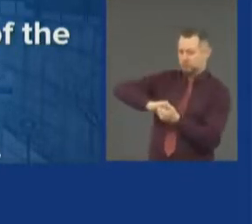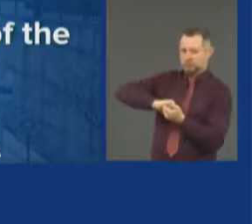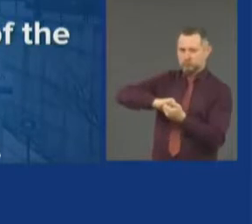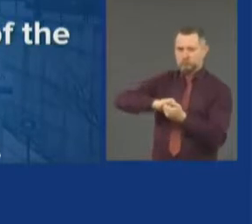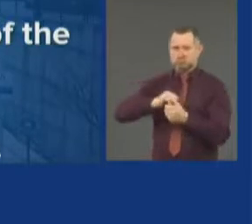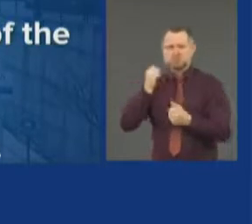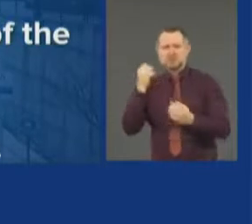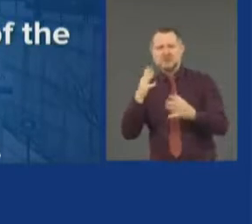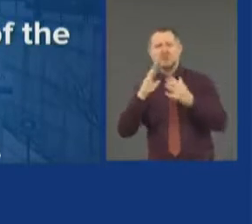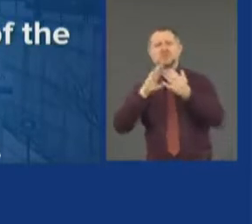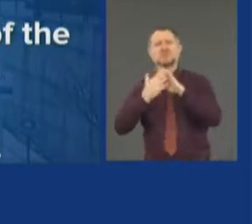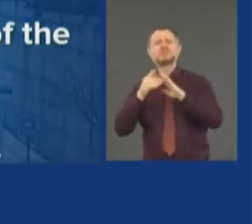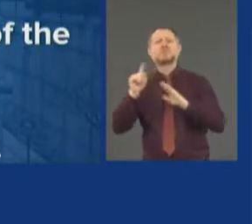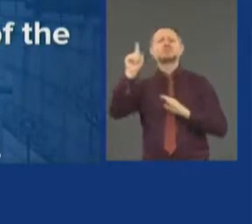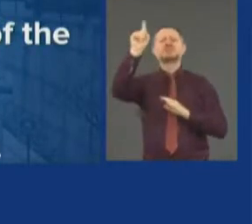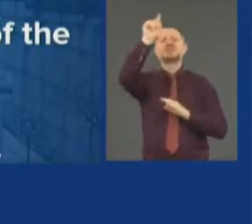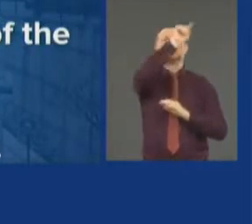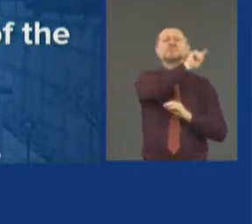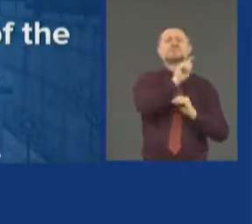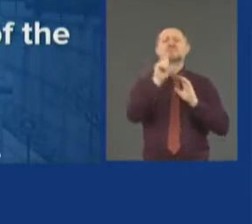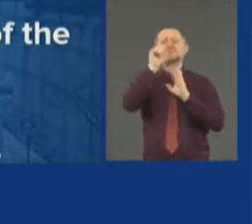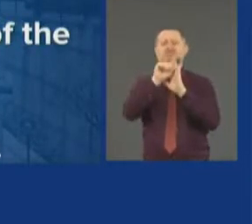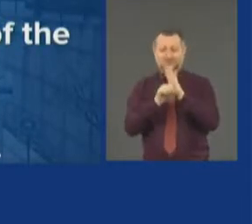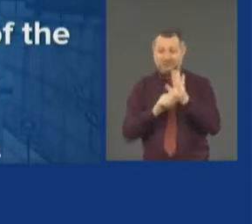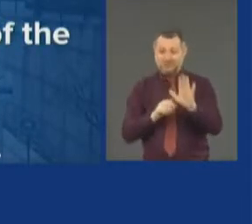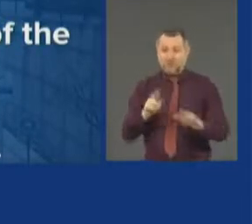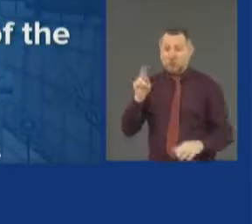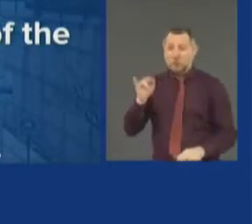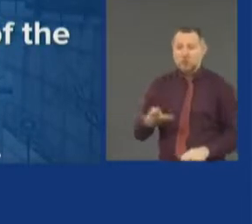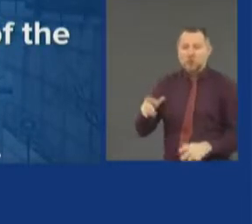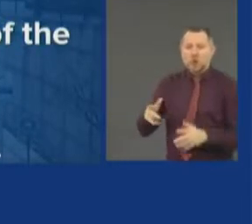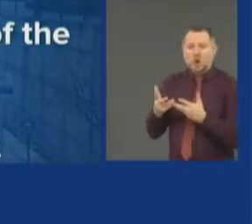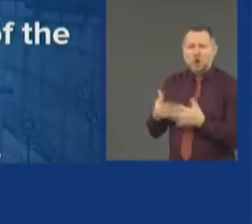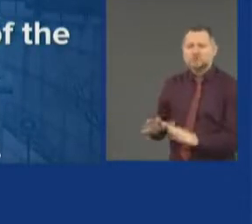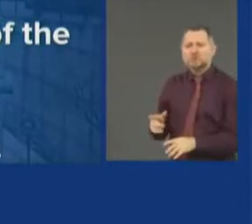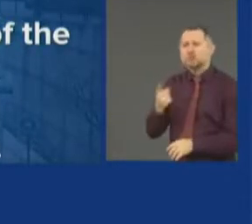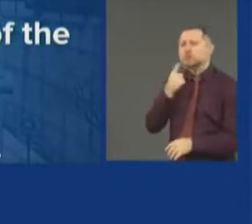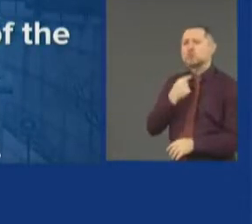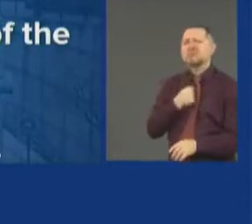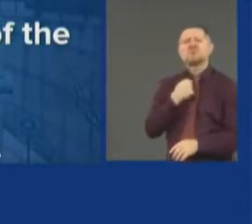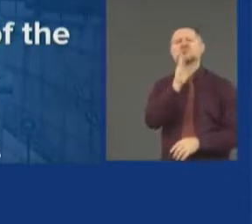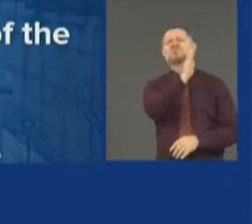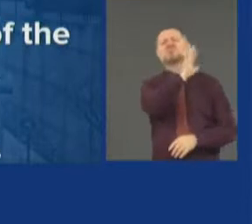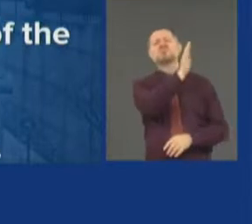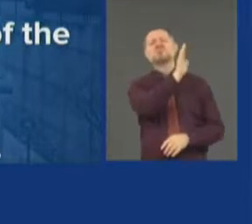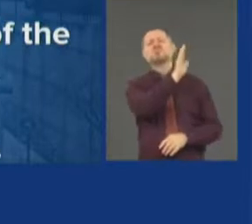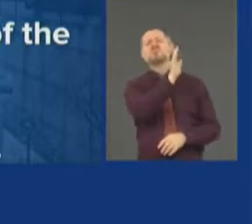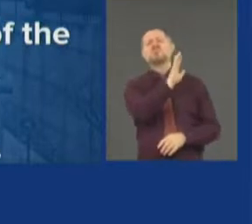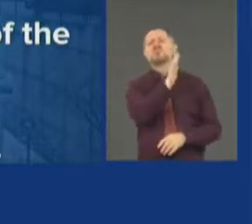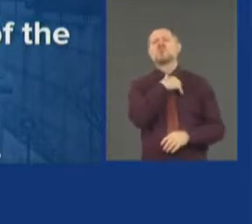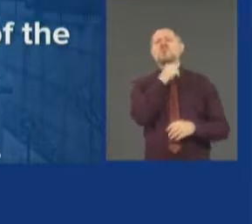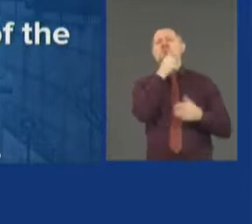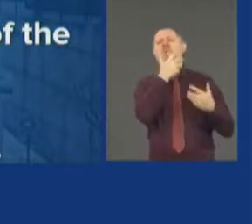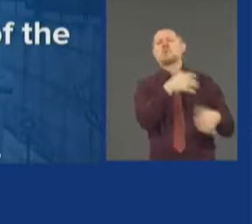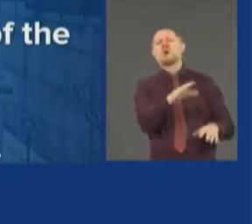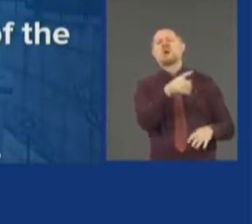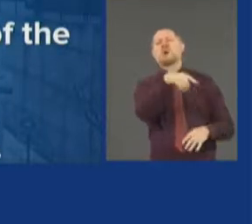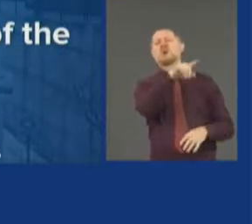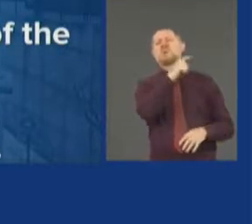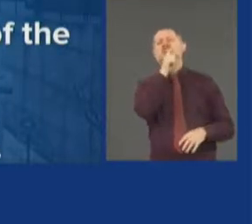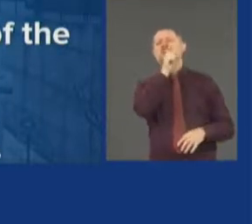New York City has said they don't want or need the National Guard,